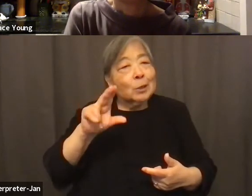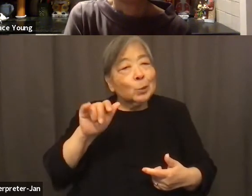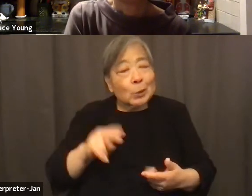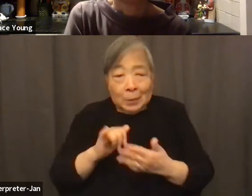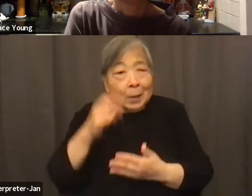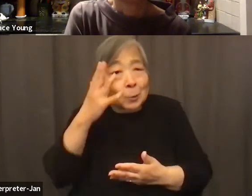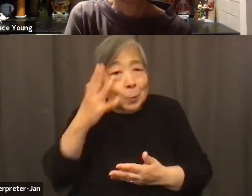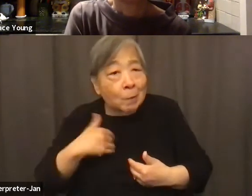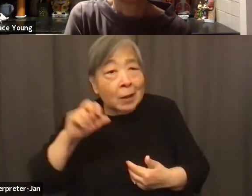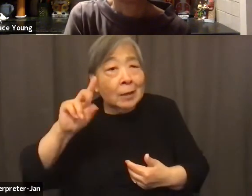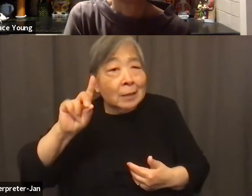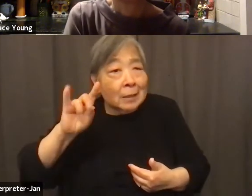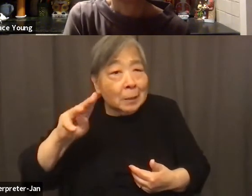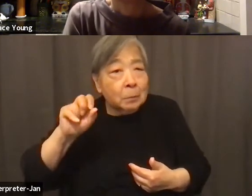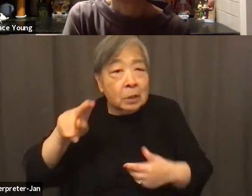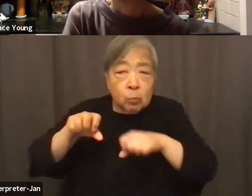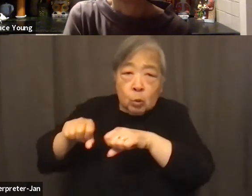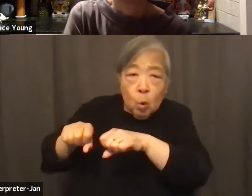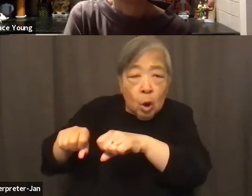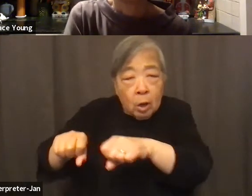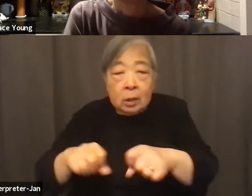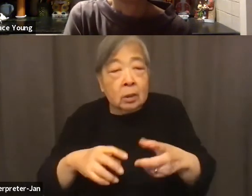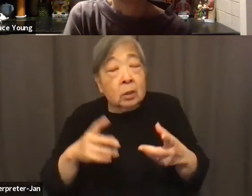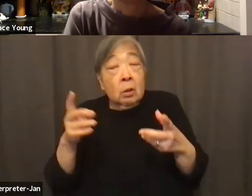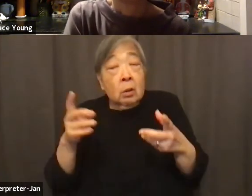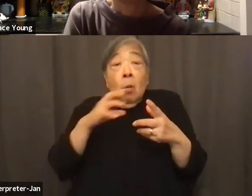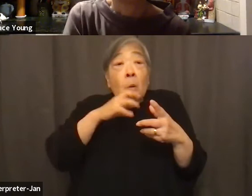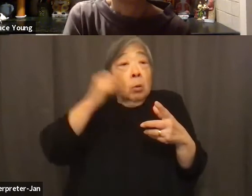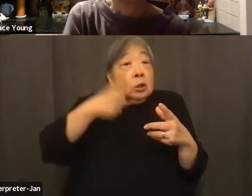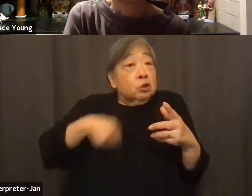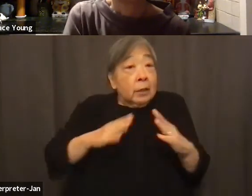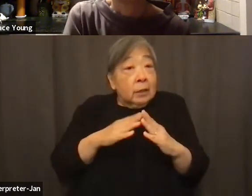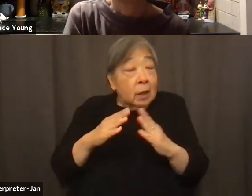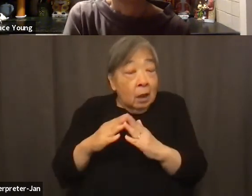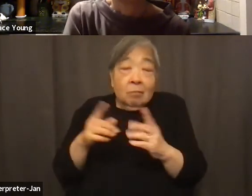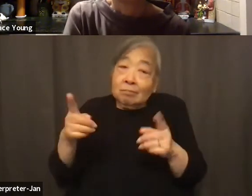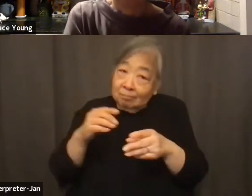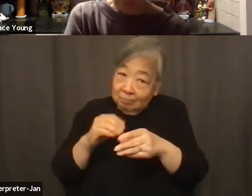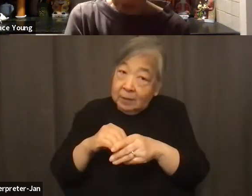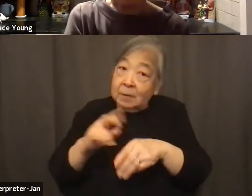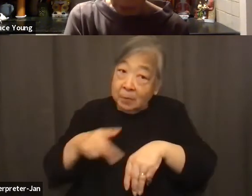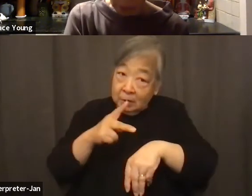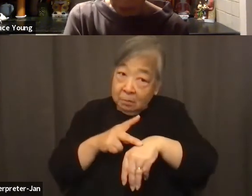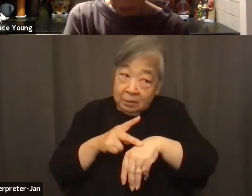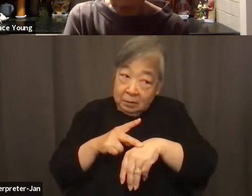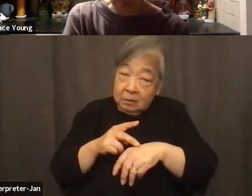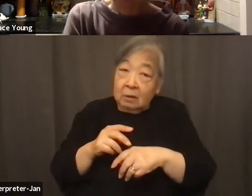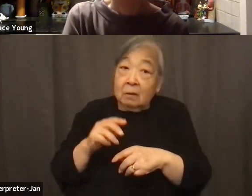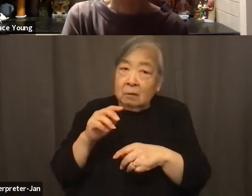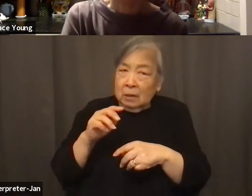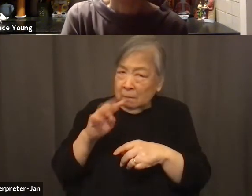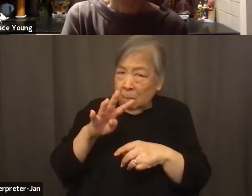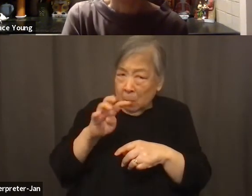because the oldest Chinatown is 400 years old and it's in the Philippines. So I do believe that it is incumbent upon